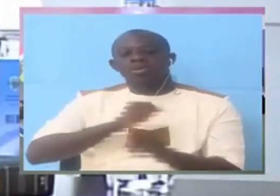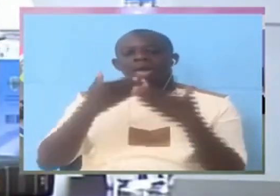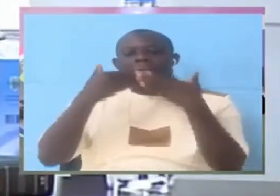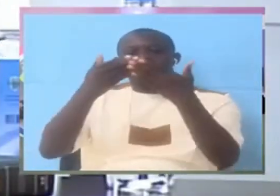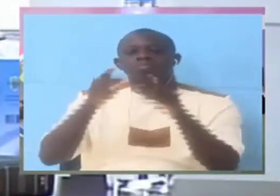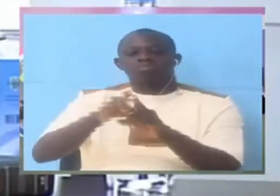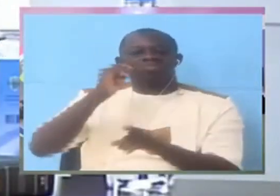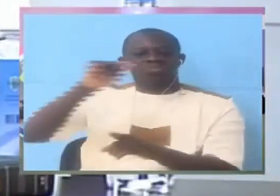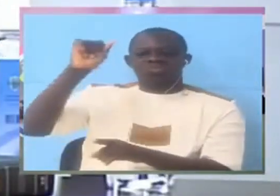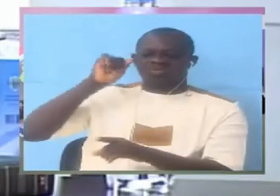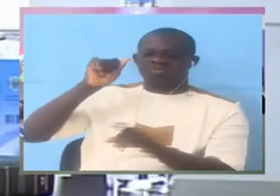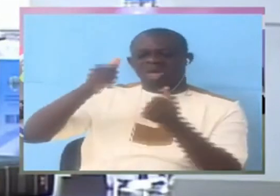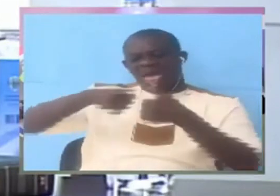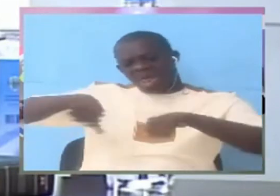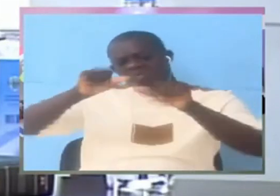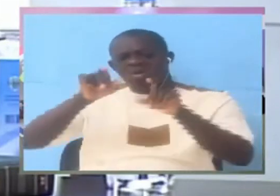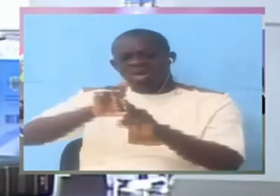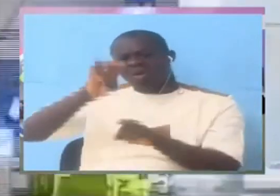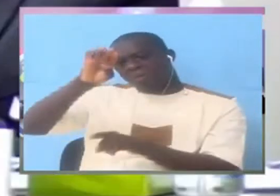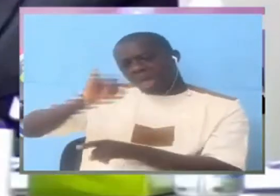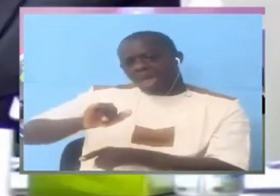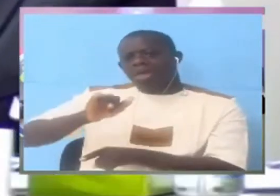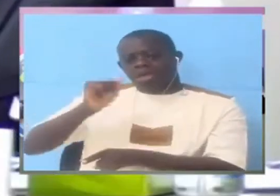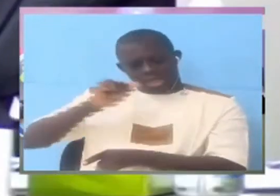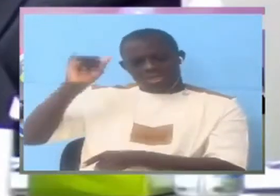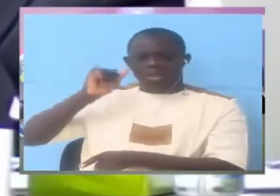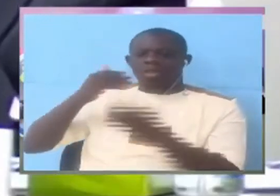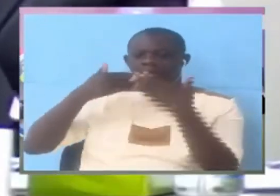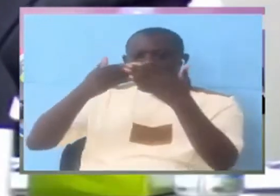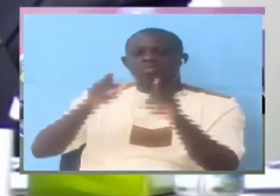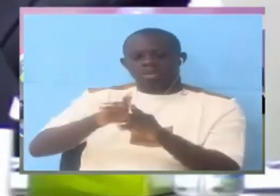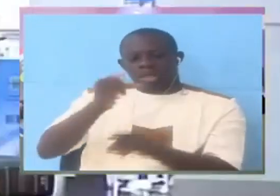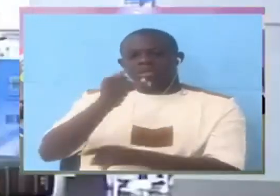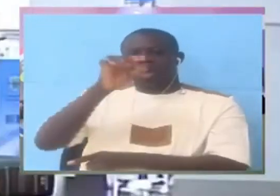Mr. Tell you told me. Mr. Ibrahim Abaro, do you know him? May 2000.